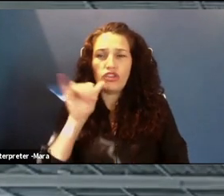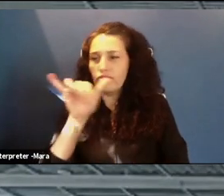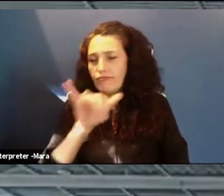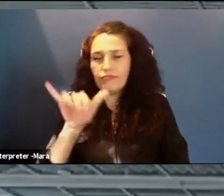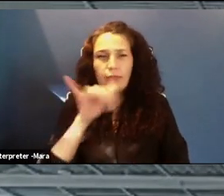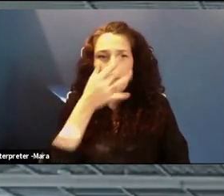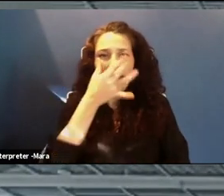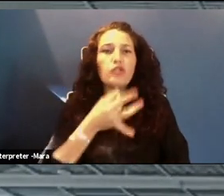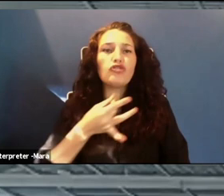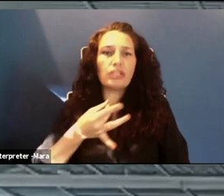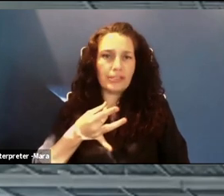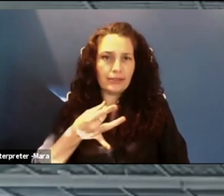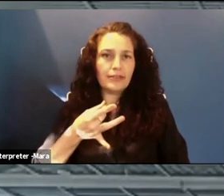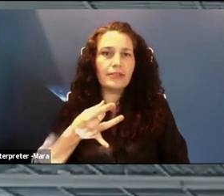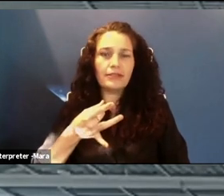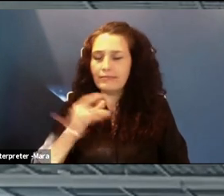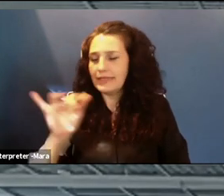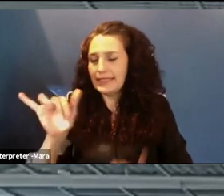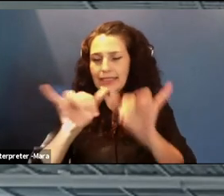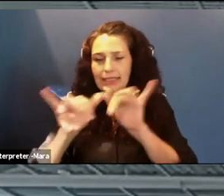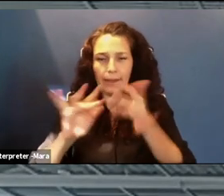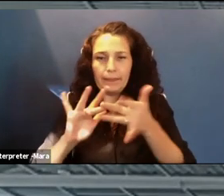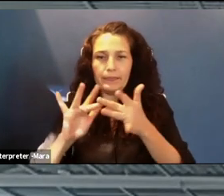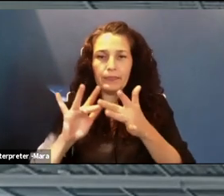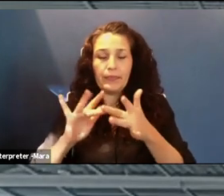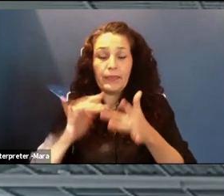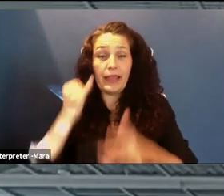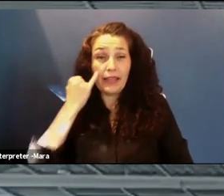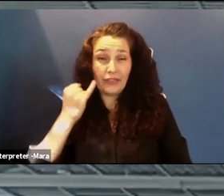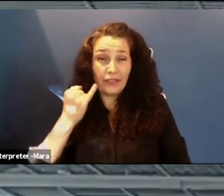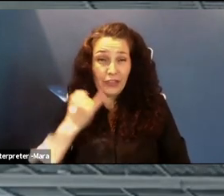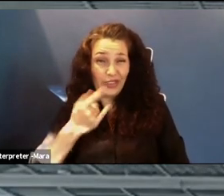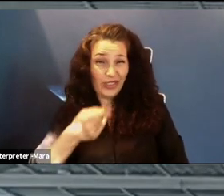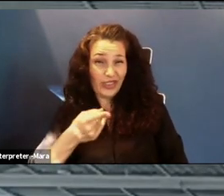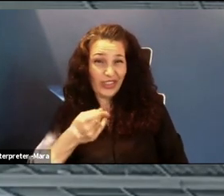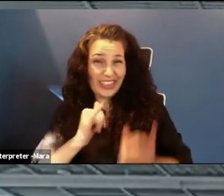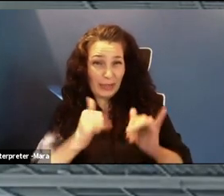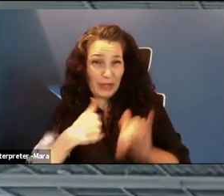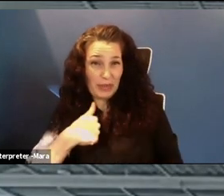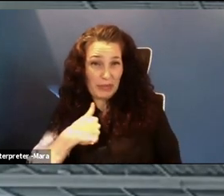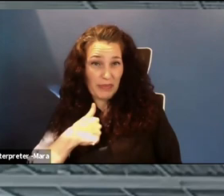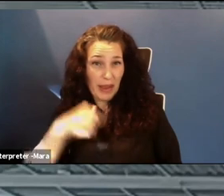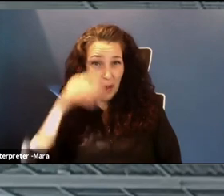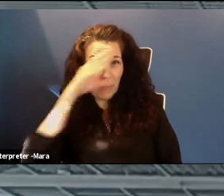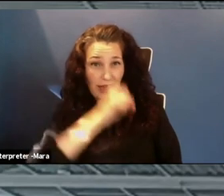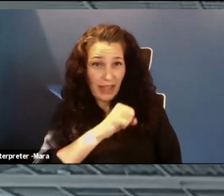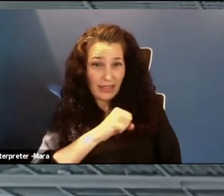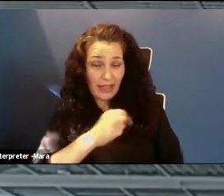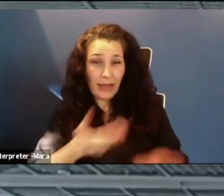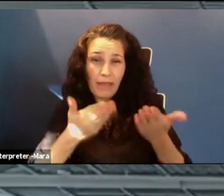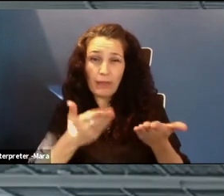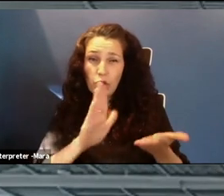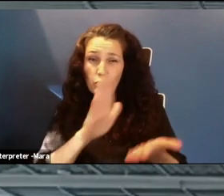in this space. Because if like myself, I'm assuming there's not a lot of people at your school that have your interests. So